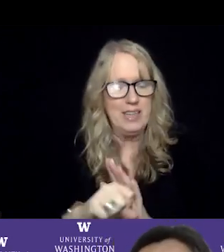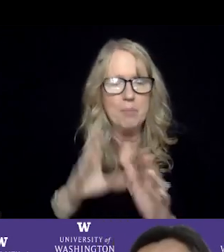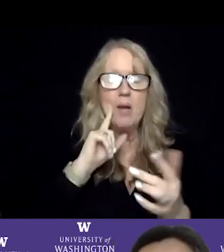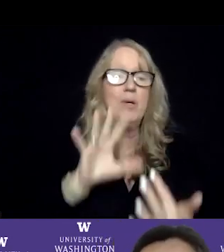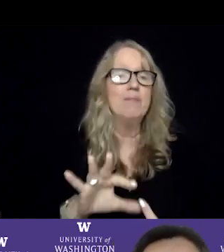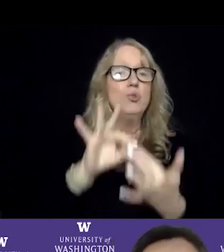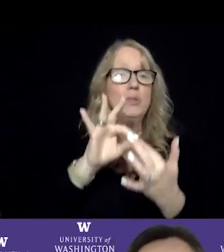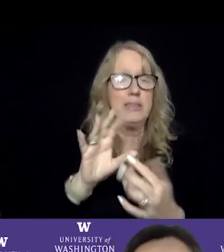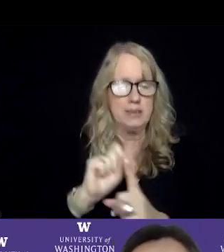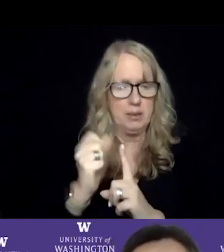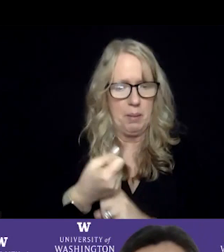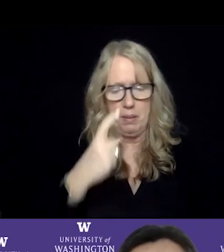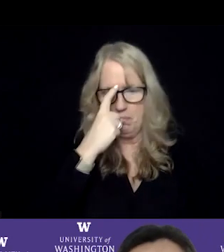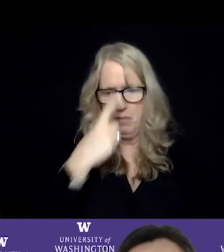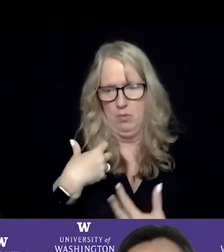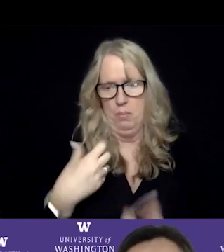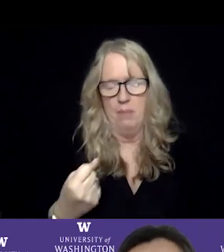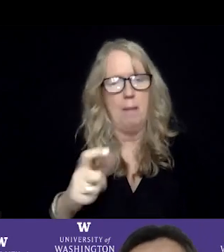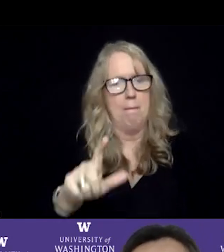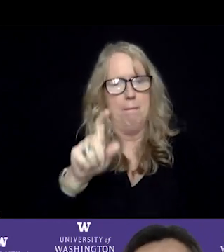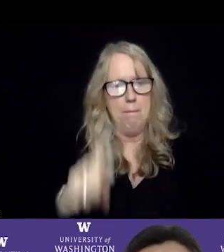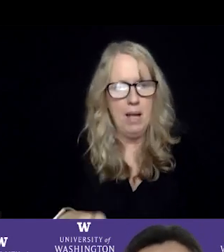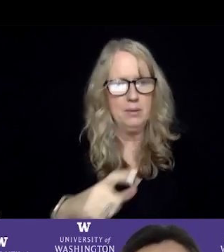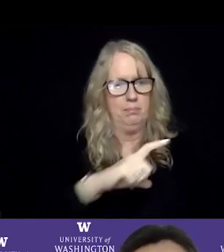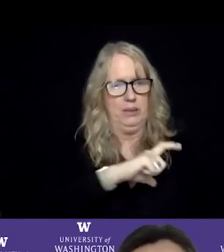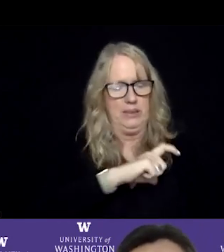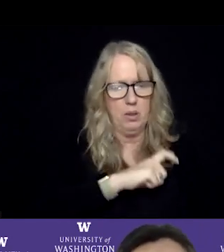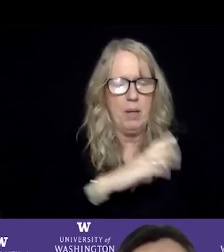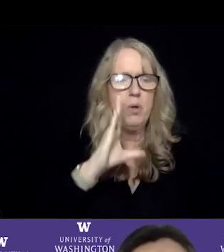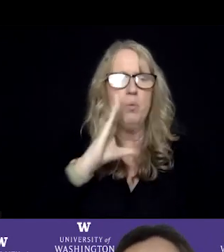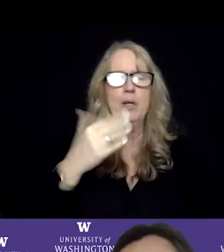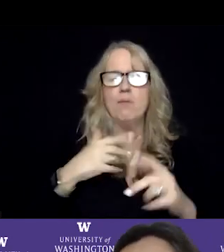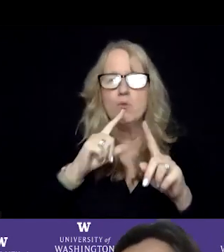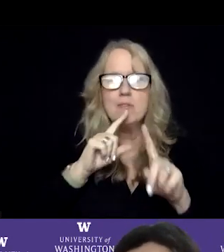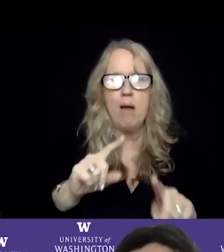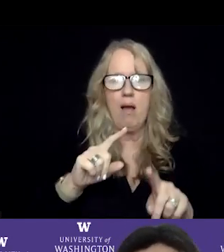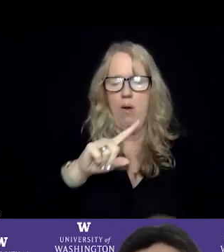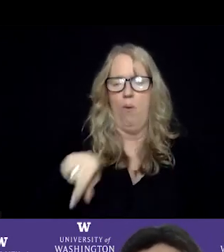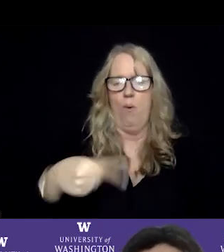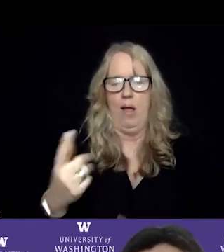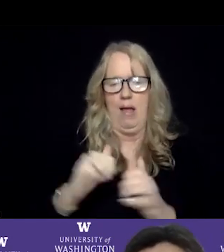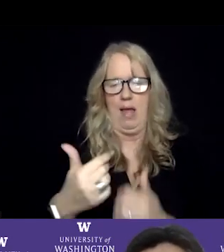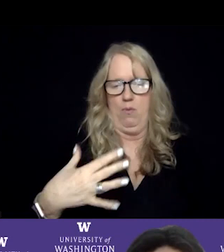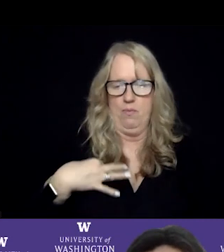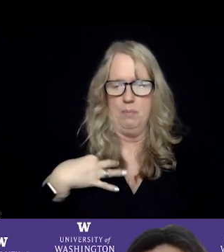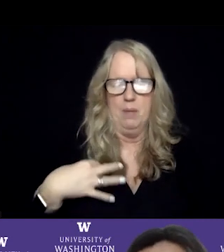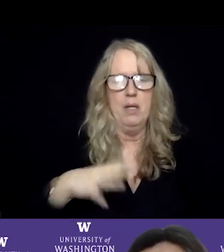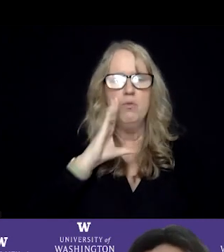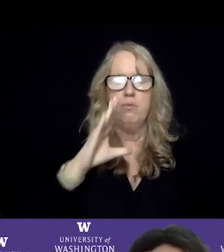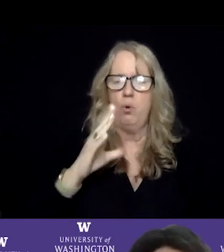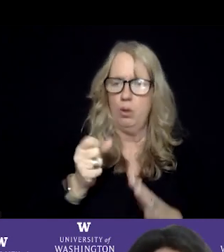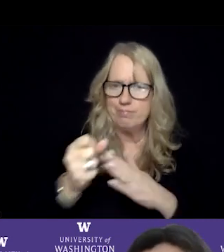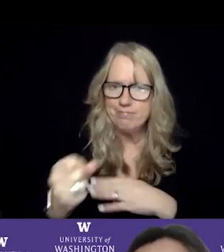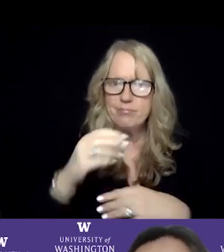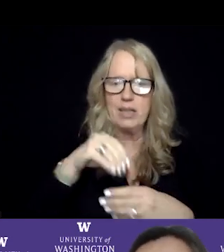circumstances where mental health must come in a police car. We have designated crisis responders, which is the only way to have involuntary treatment in